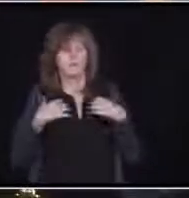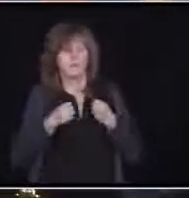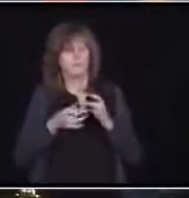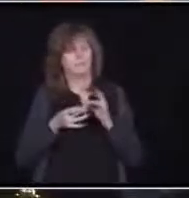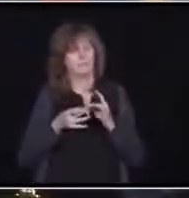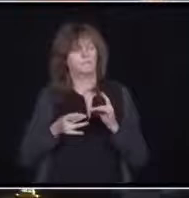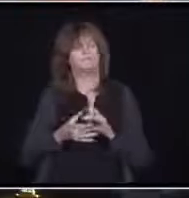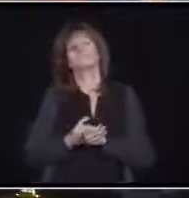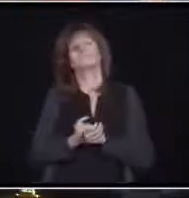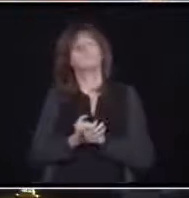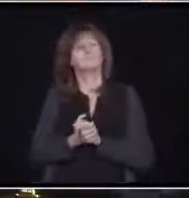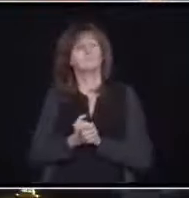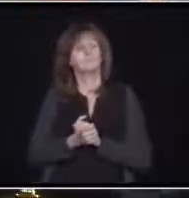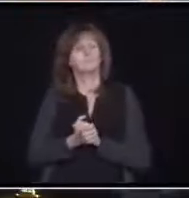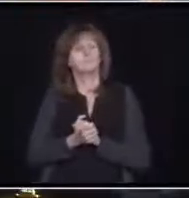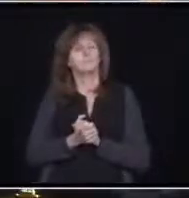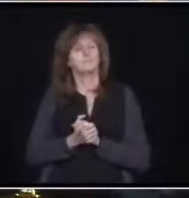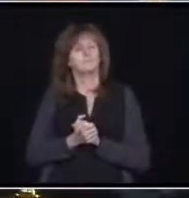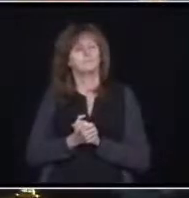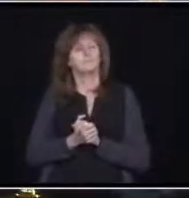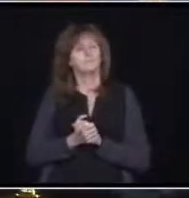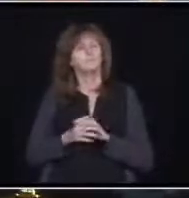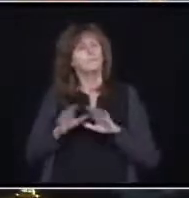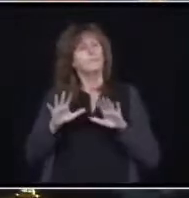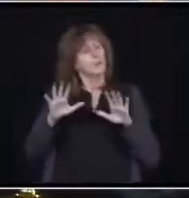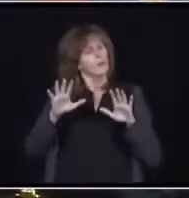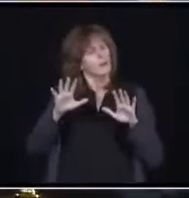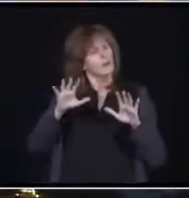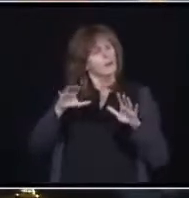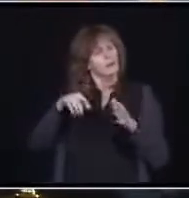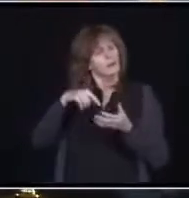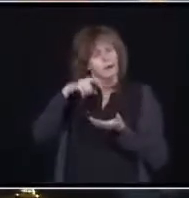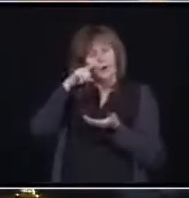It could be a